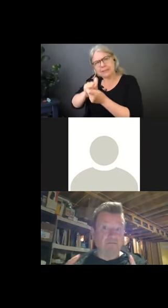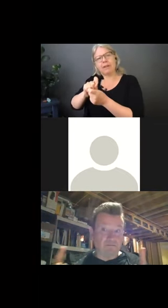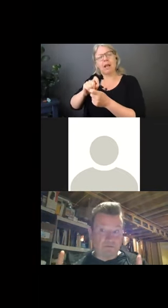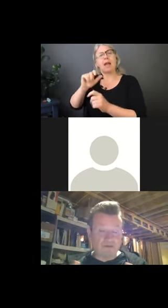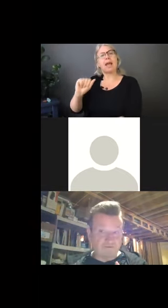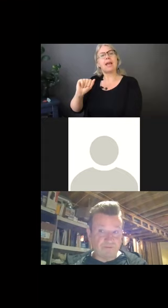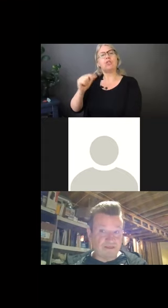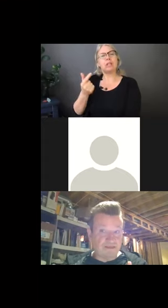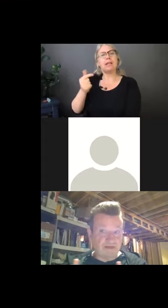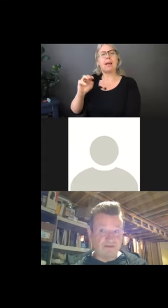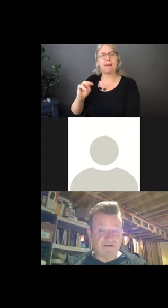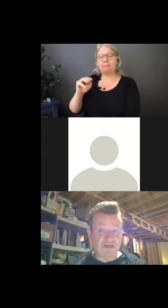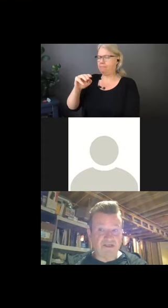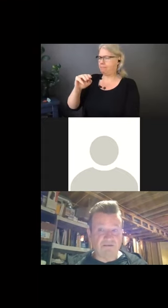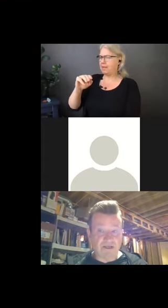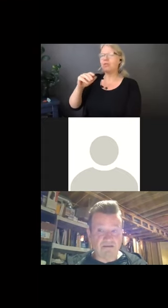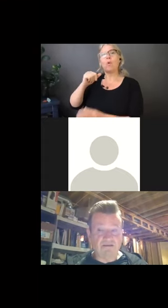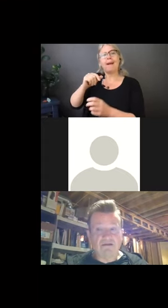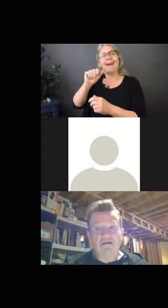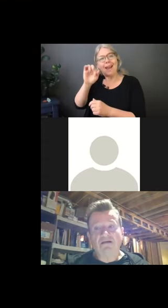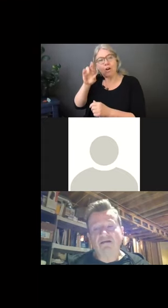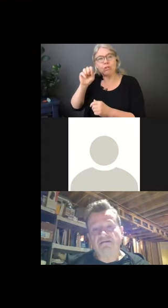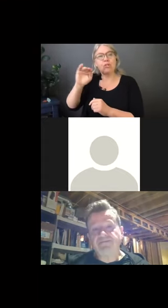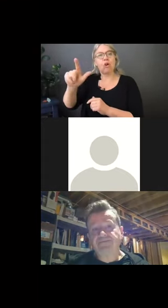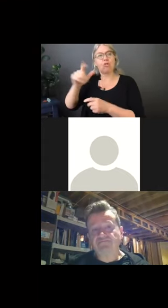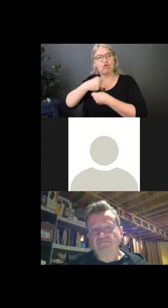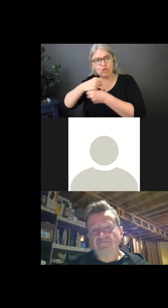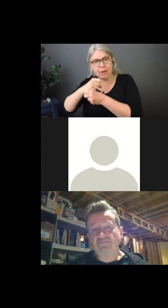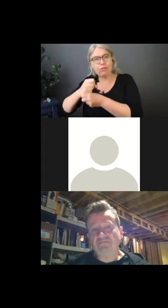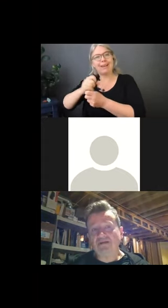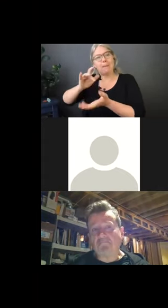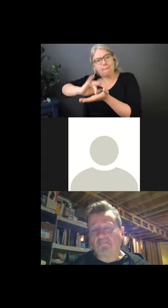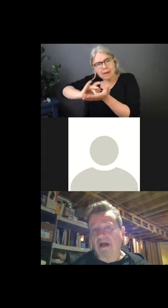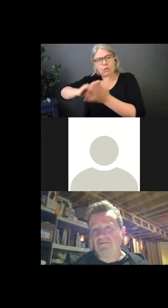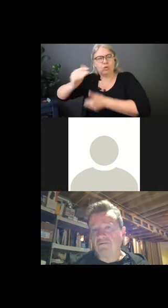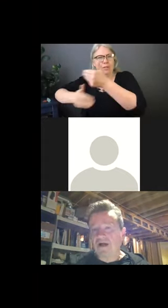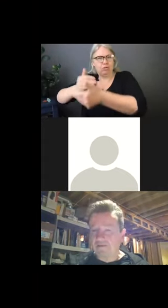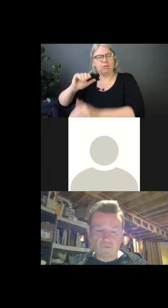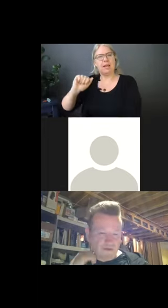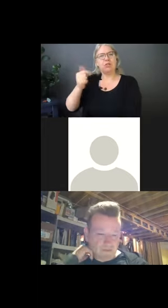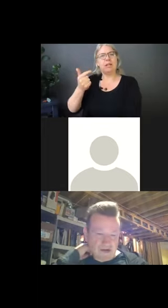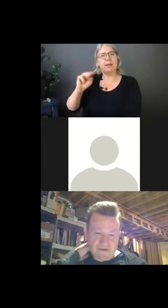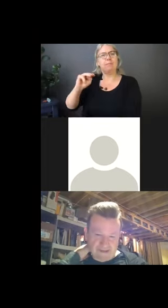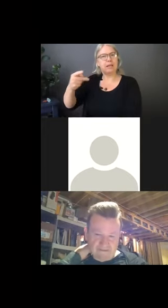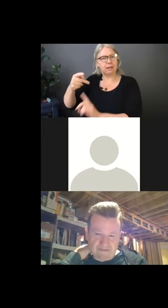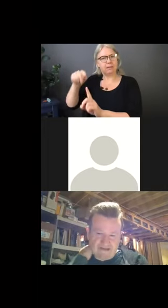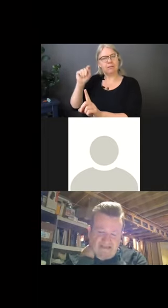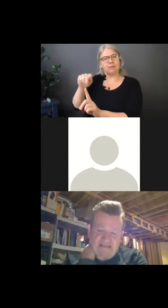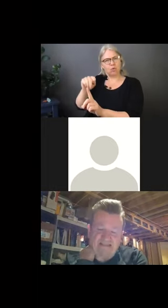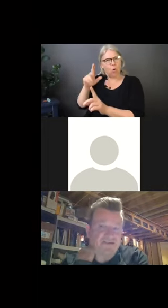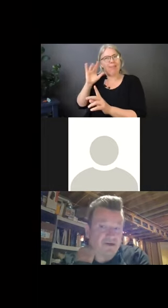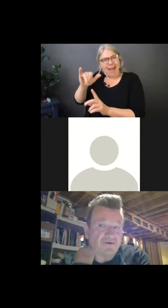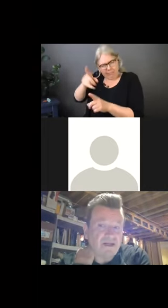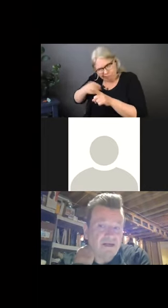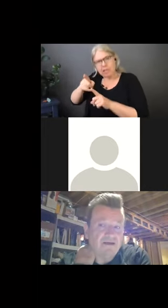And remember, different places have different AGMPs. Um, I don't know why they would want to be wearing it. Maybe